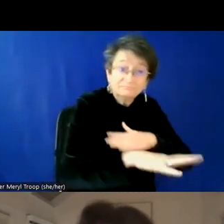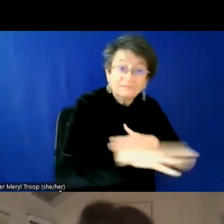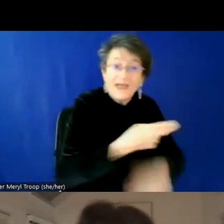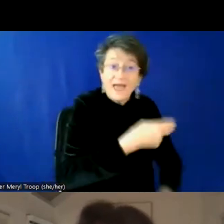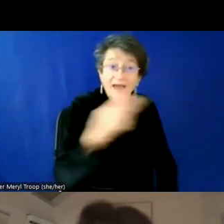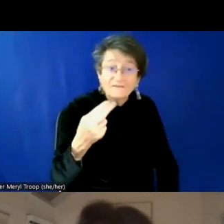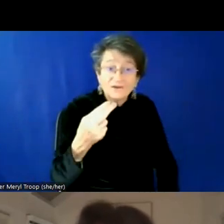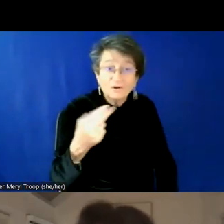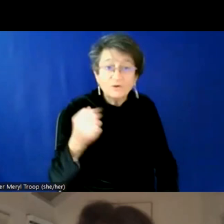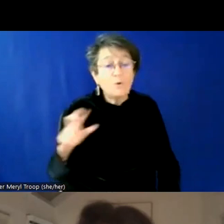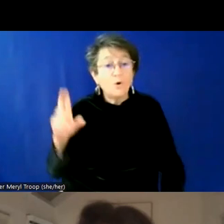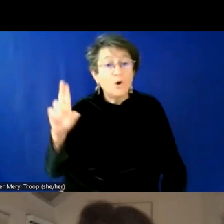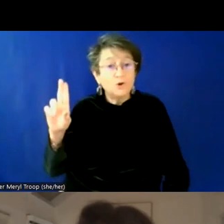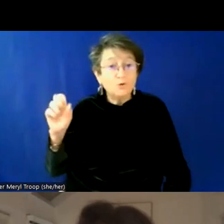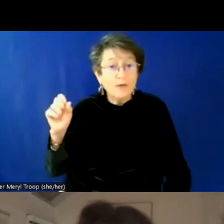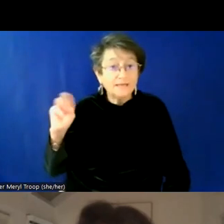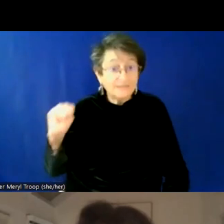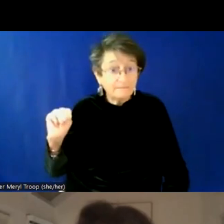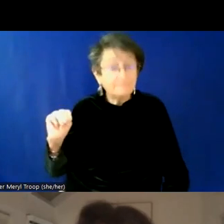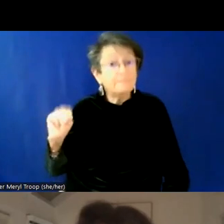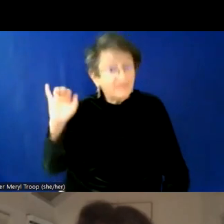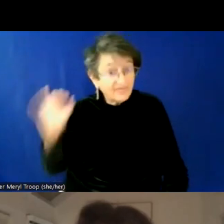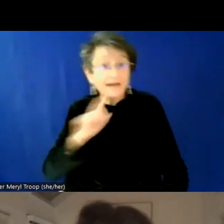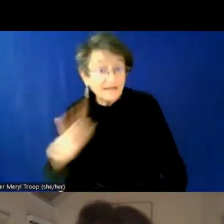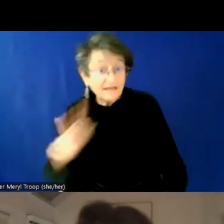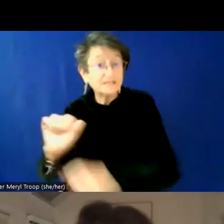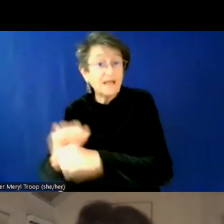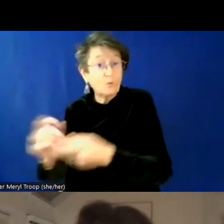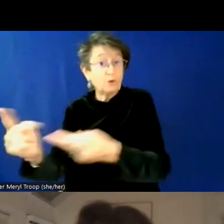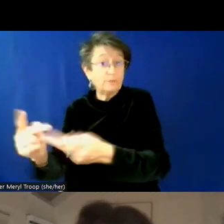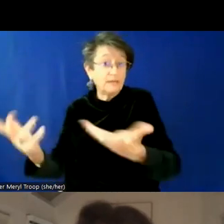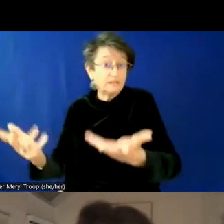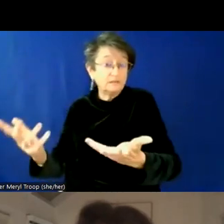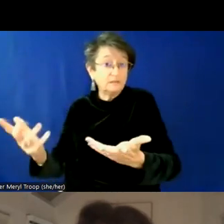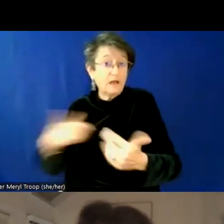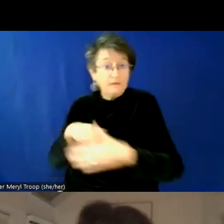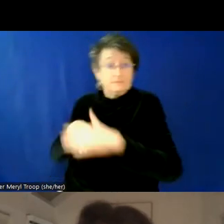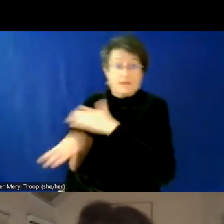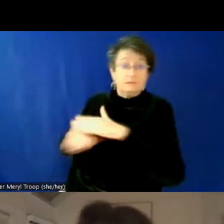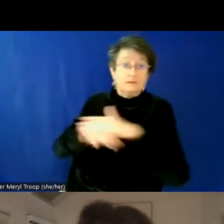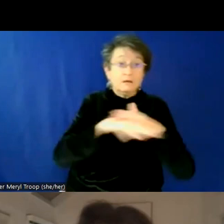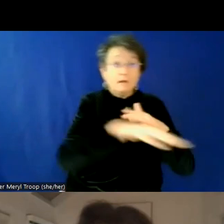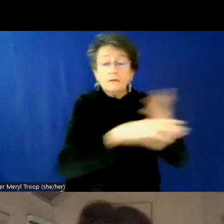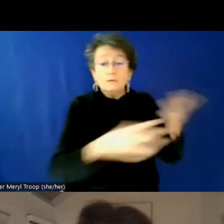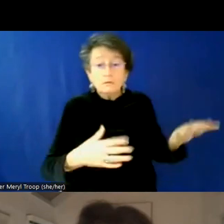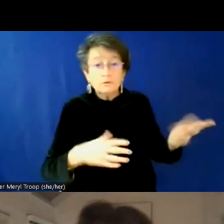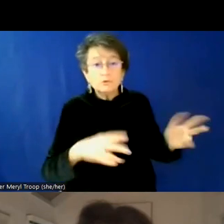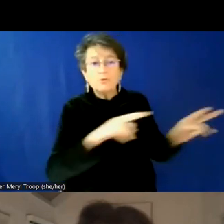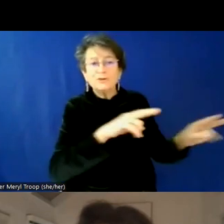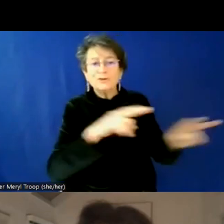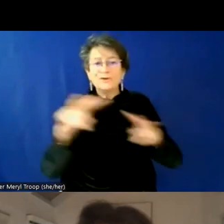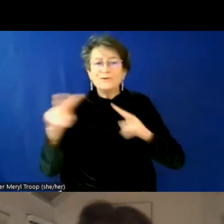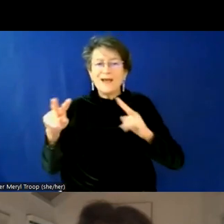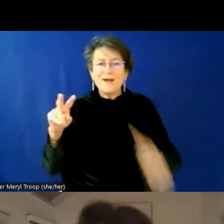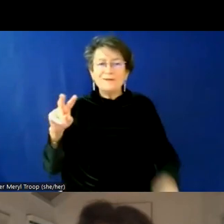our workplace communities. Uh, and so, uh, you know, look around in those spaces that you